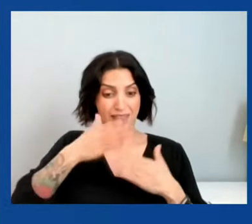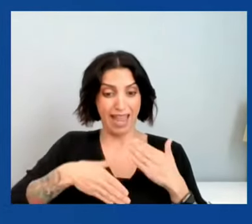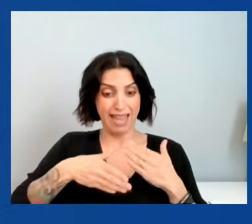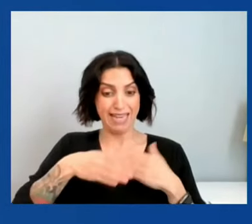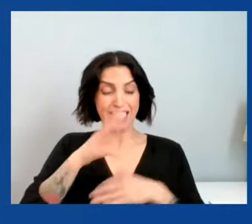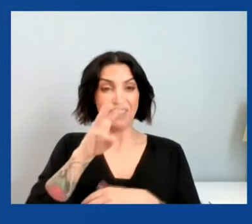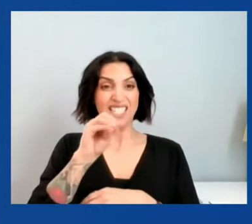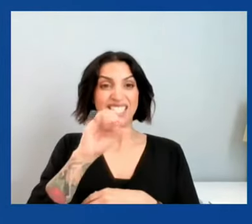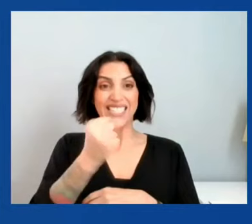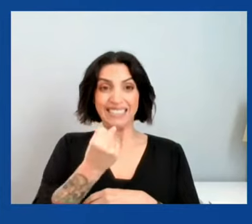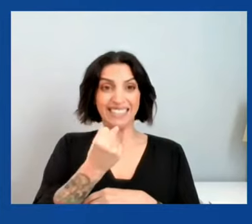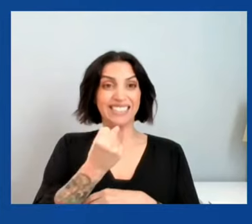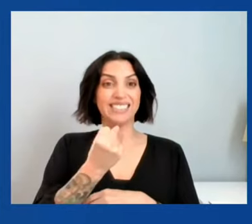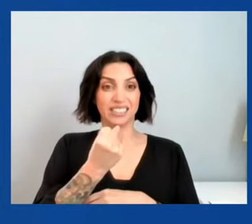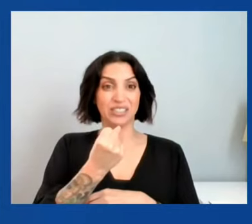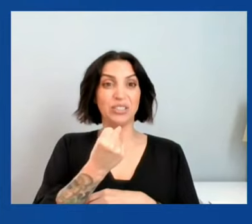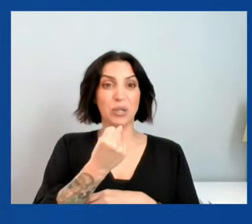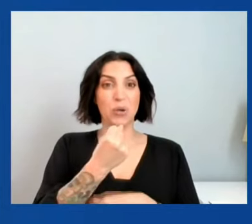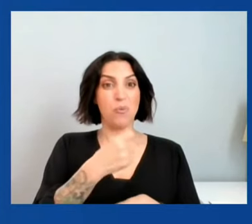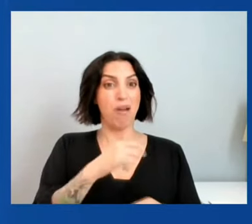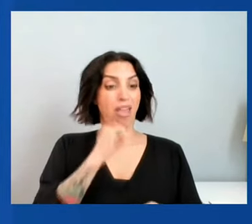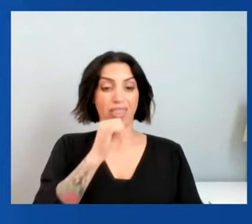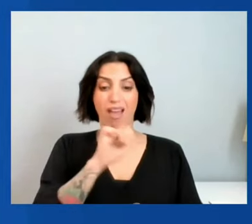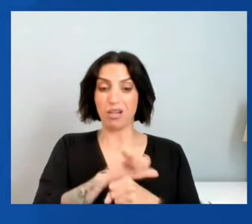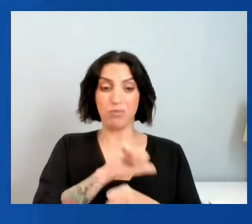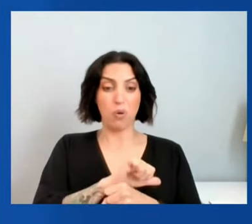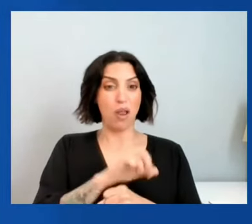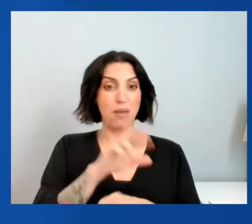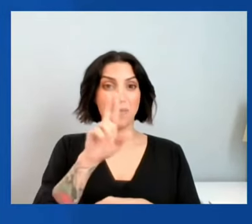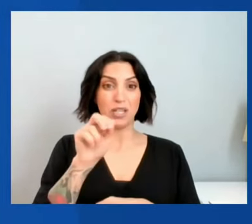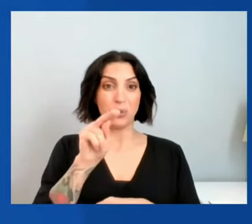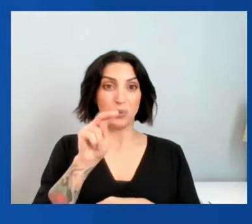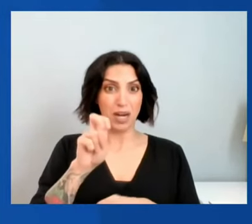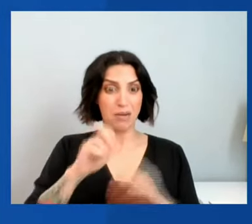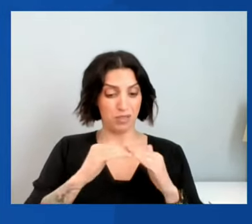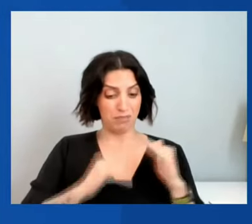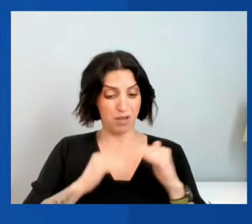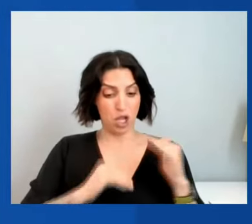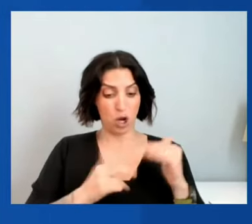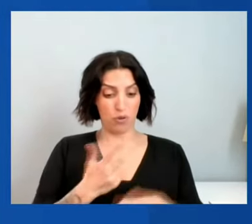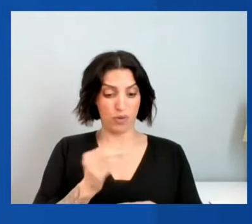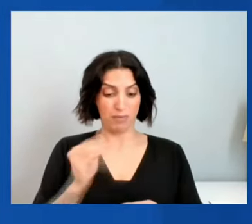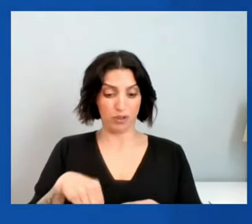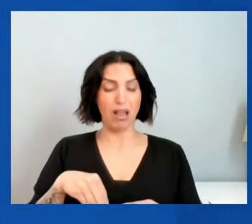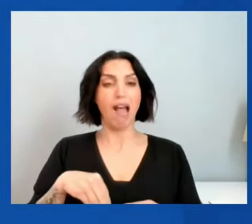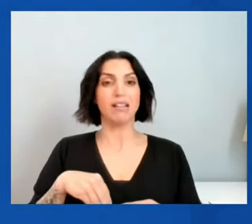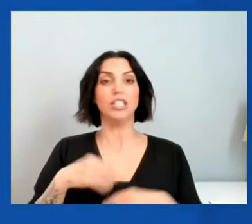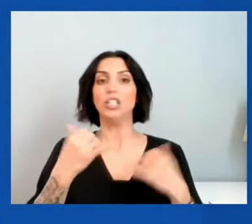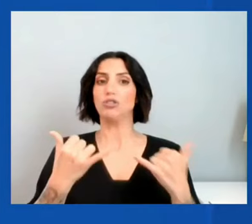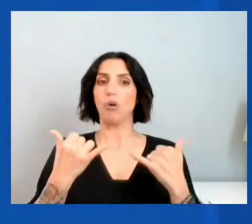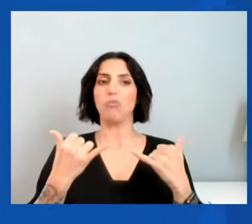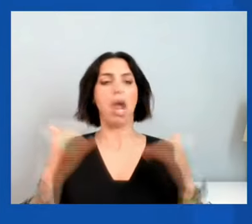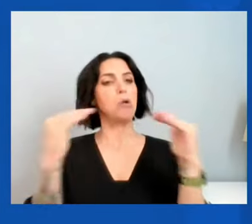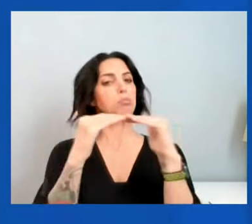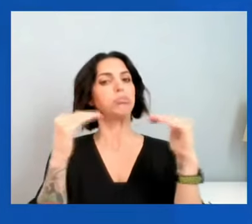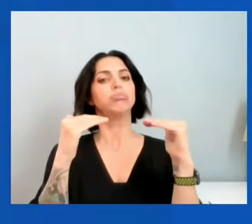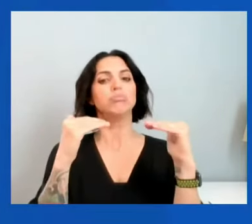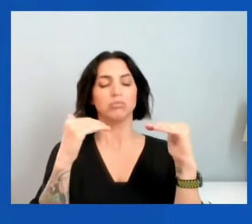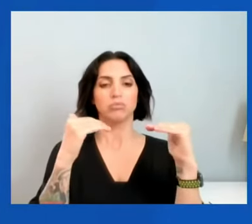unemployment rate, I believe, drifted down below 3%. So we're seeing